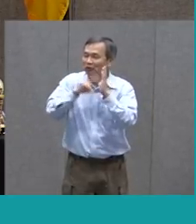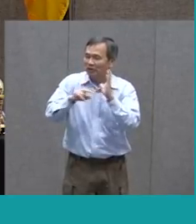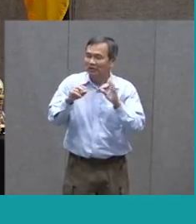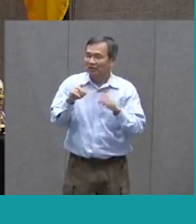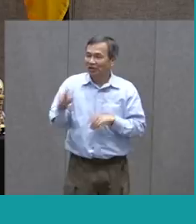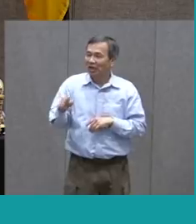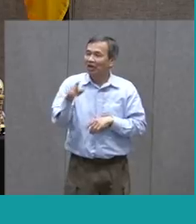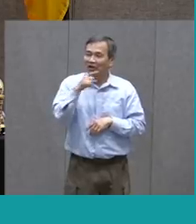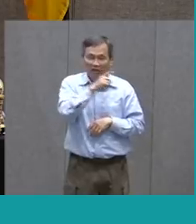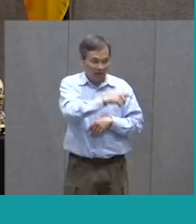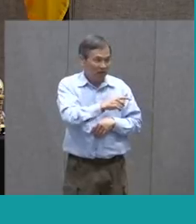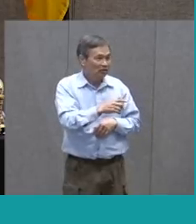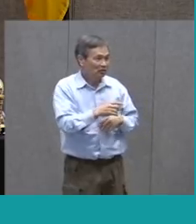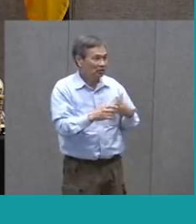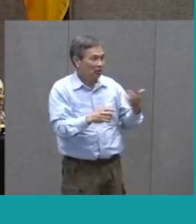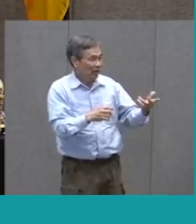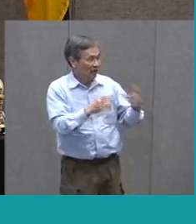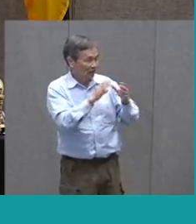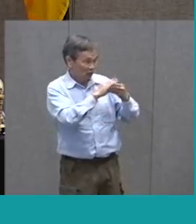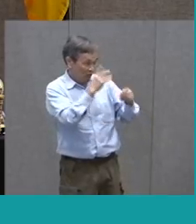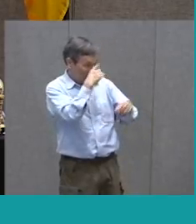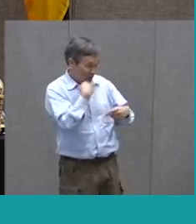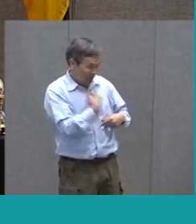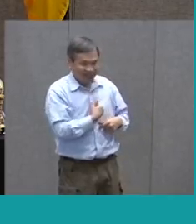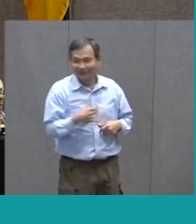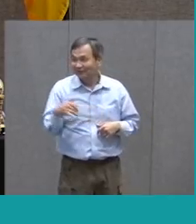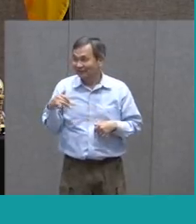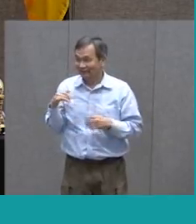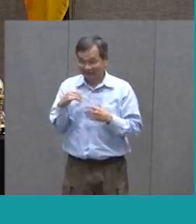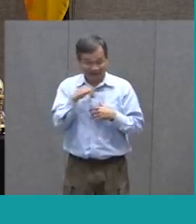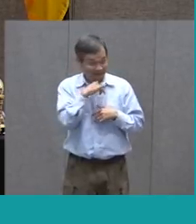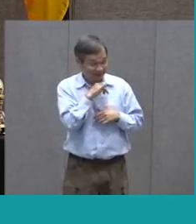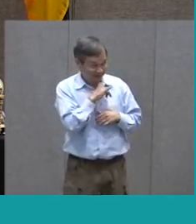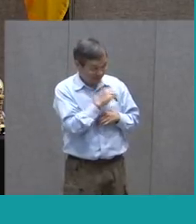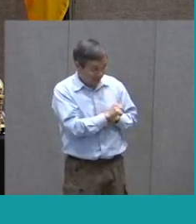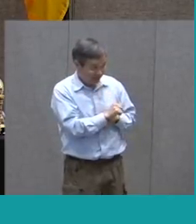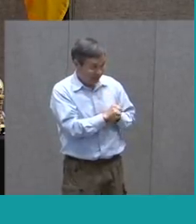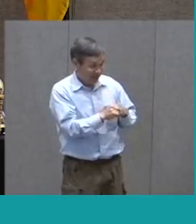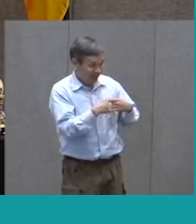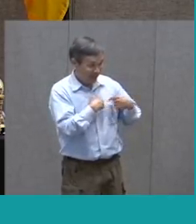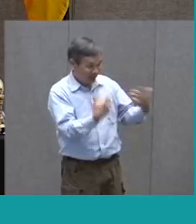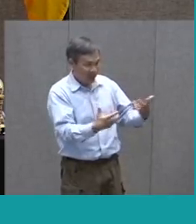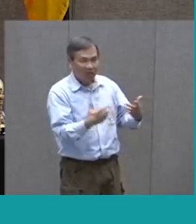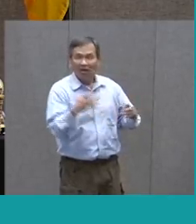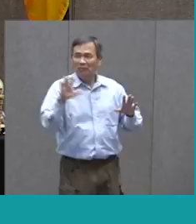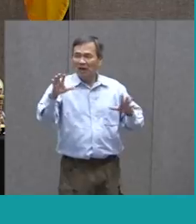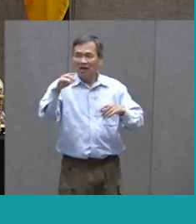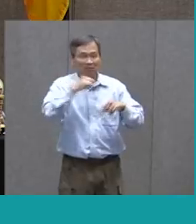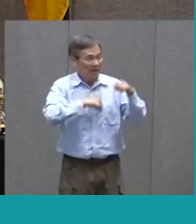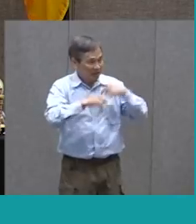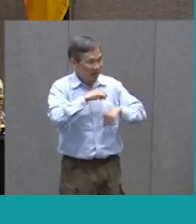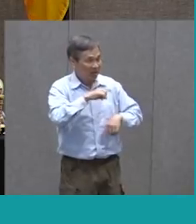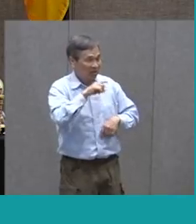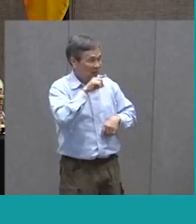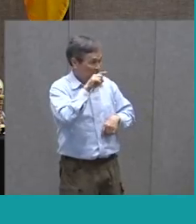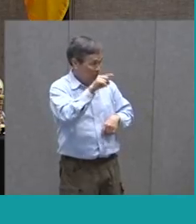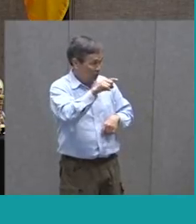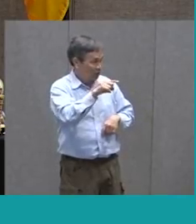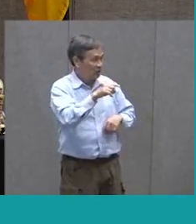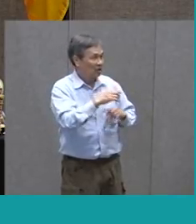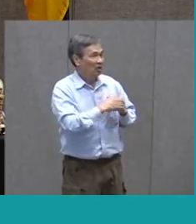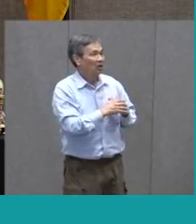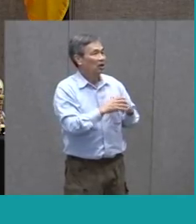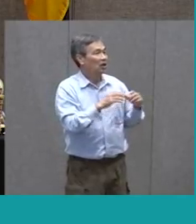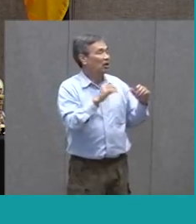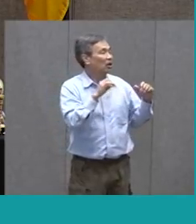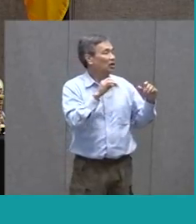you're here to read a story for us today. I am here to read a story. And before I start my story, if you are going to start with some